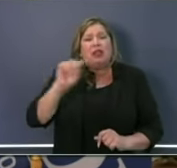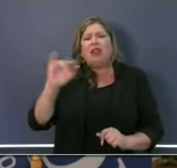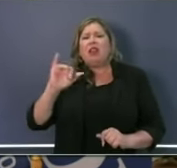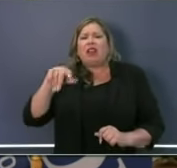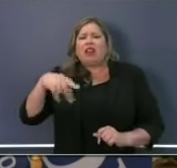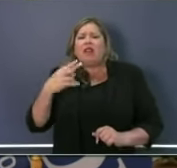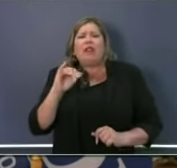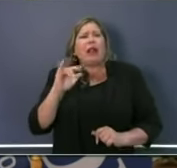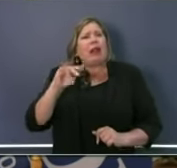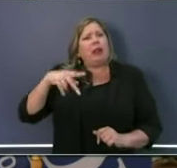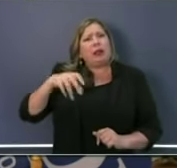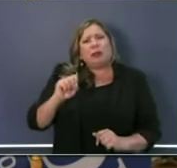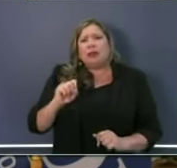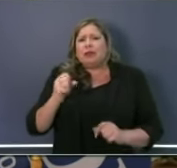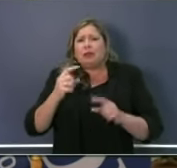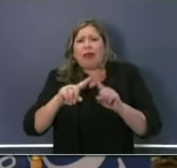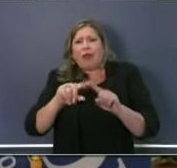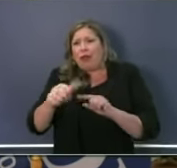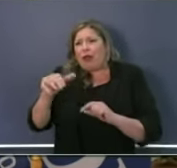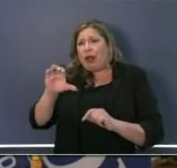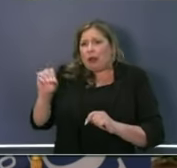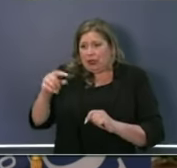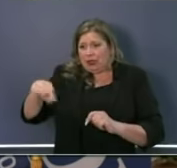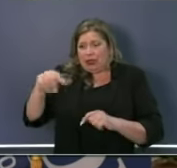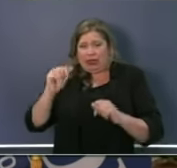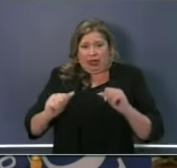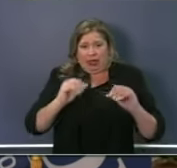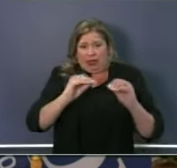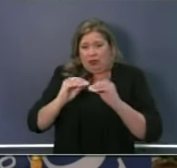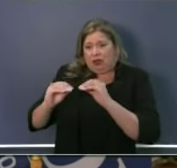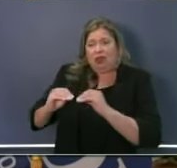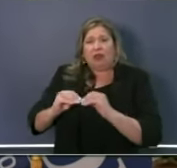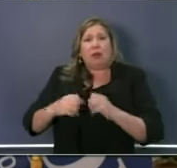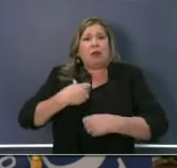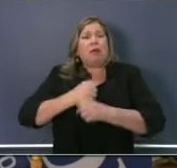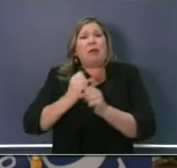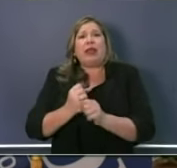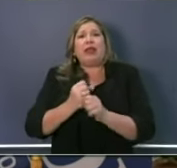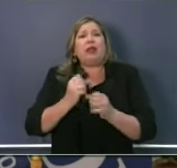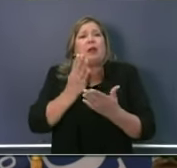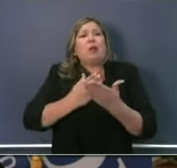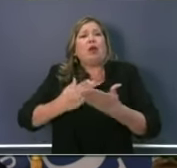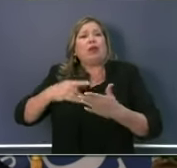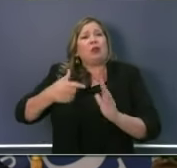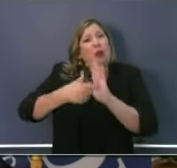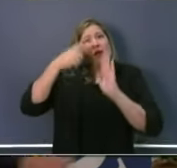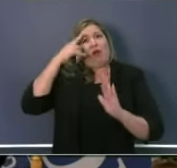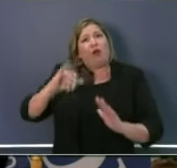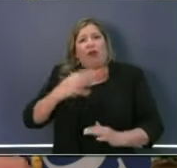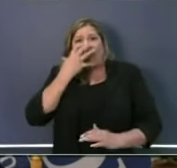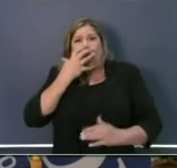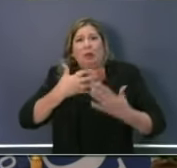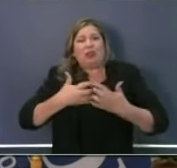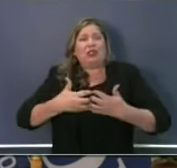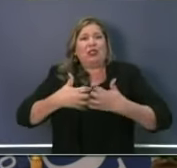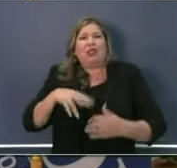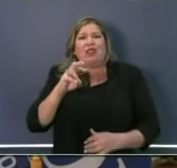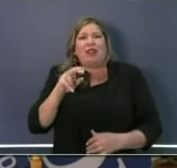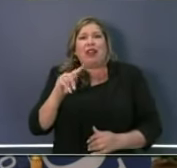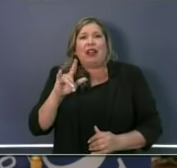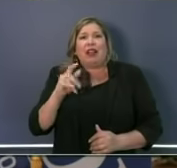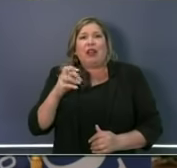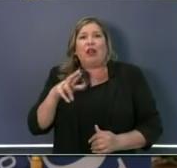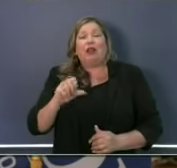to see if he can start working up components on ventilators. He announced to me today that he's going to provide 250,000